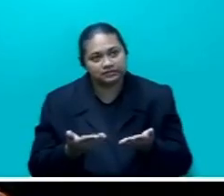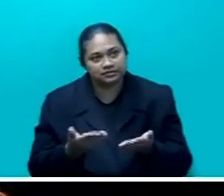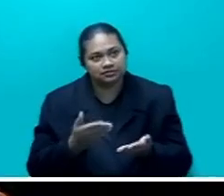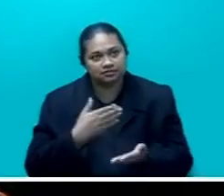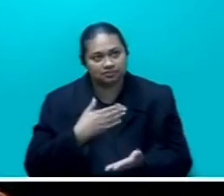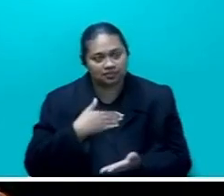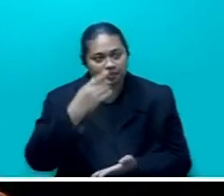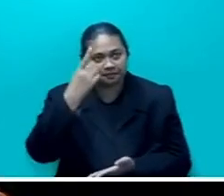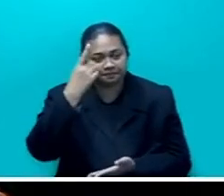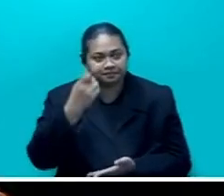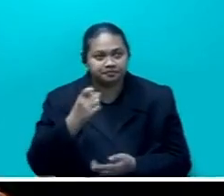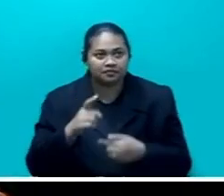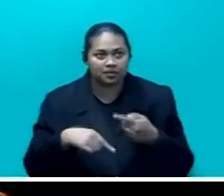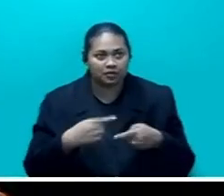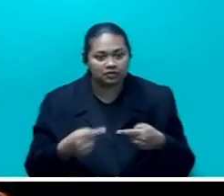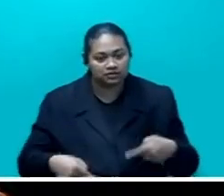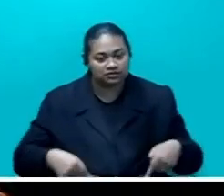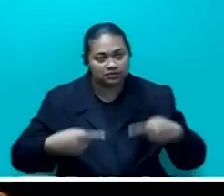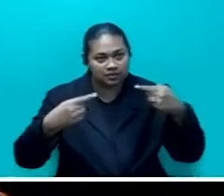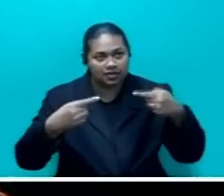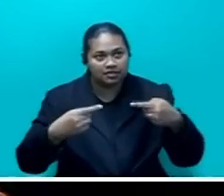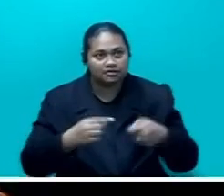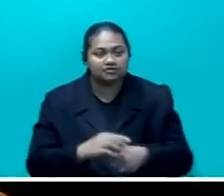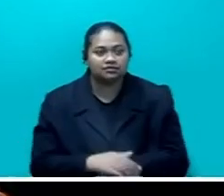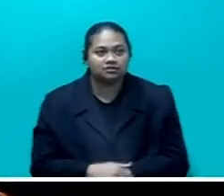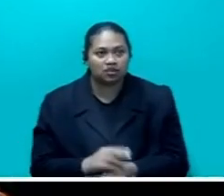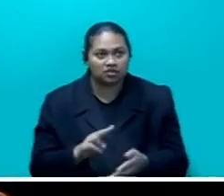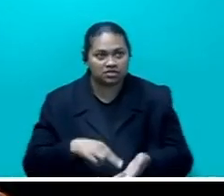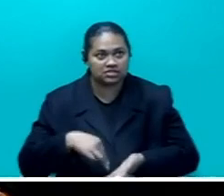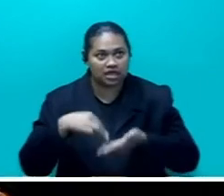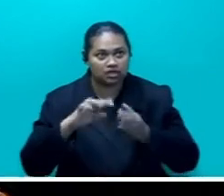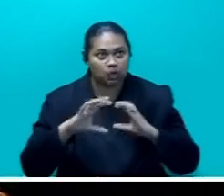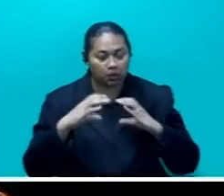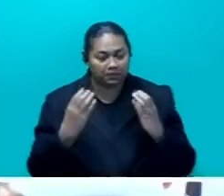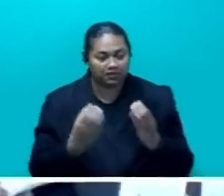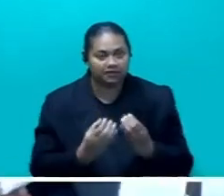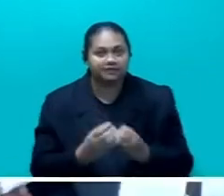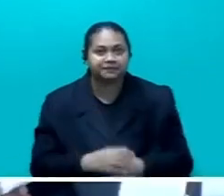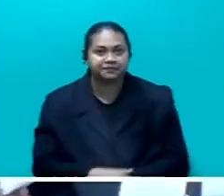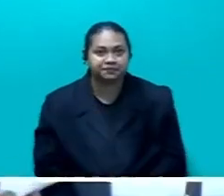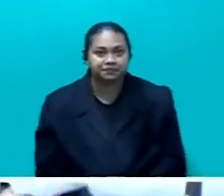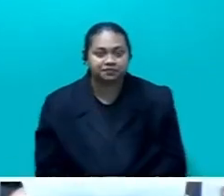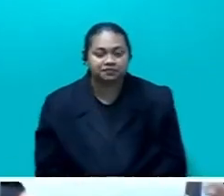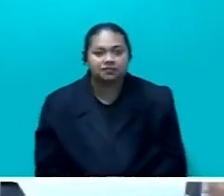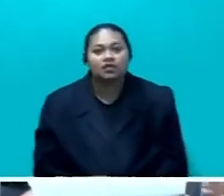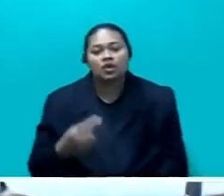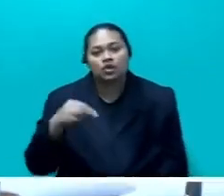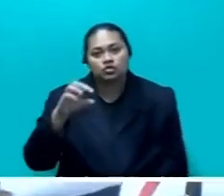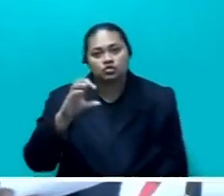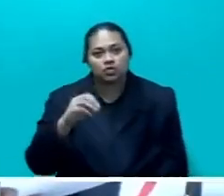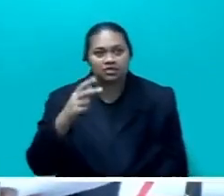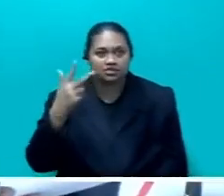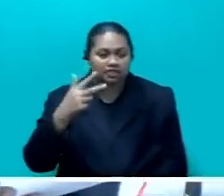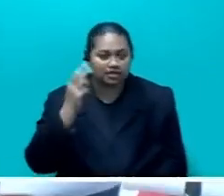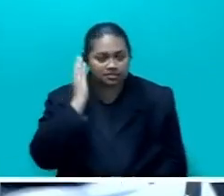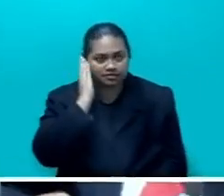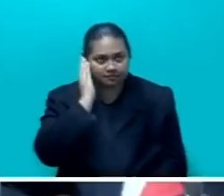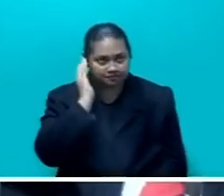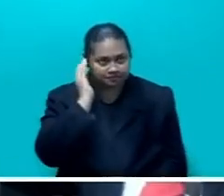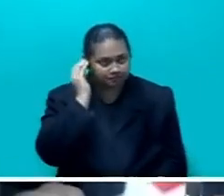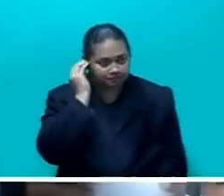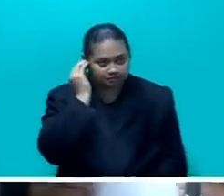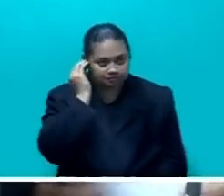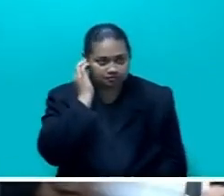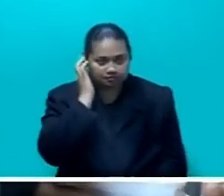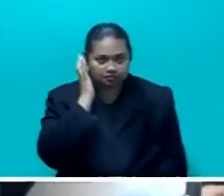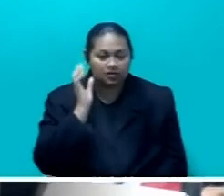On the report of the Law and Justice Standing Committee, on the 2018-2019 annual report of the Office of the Prime